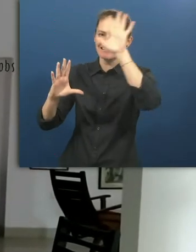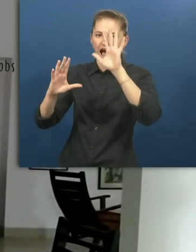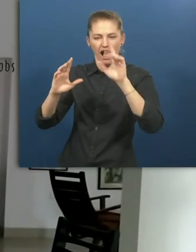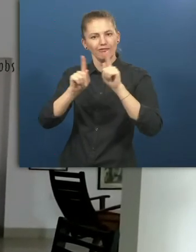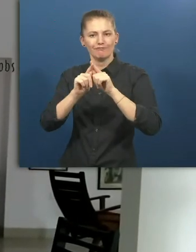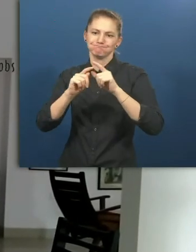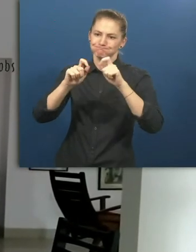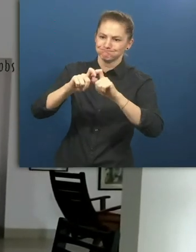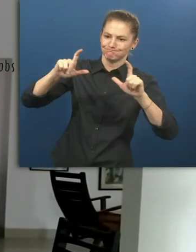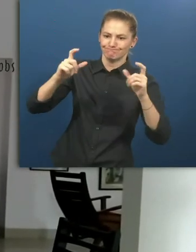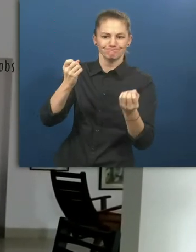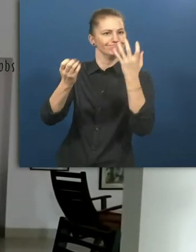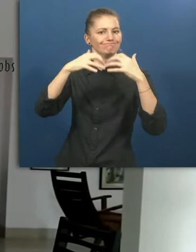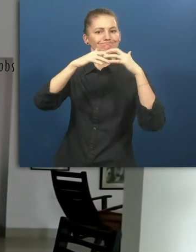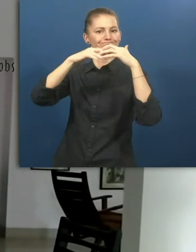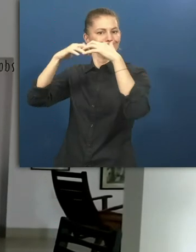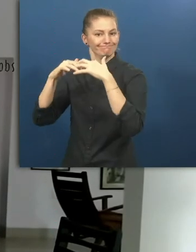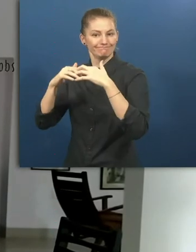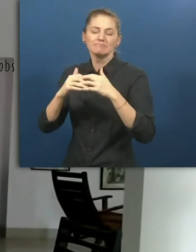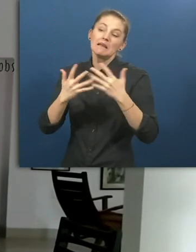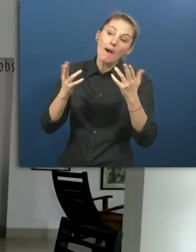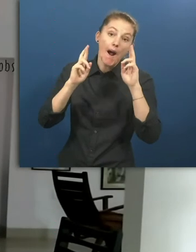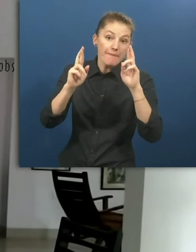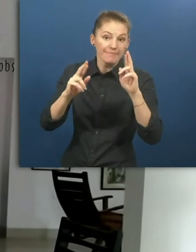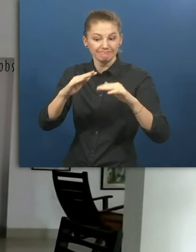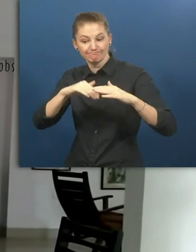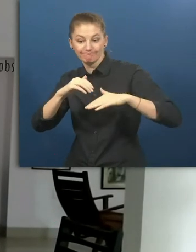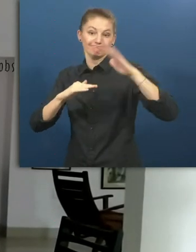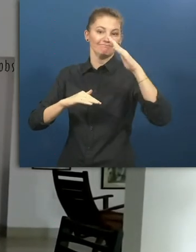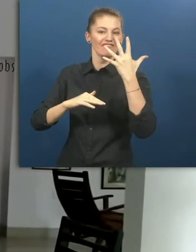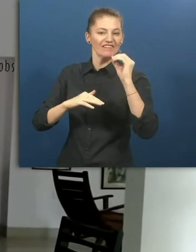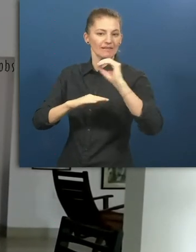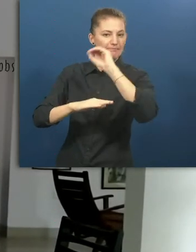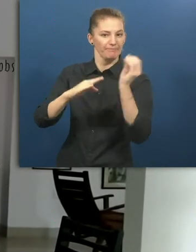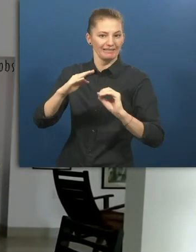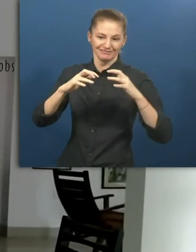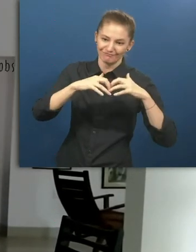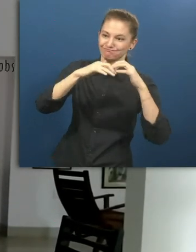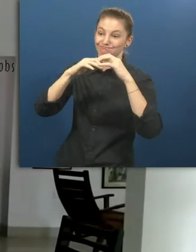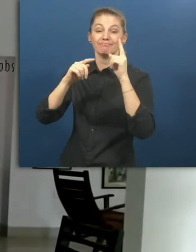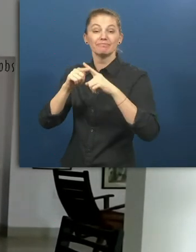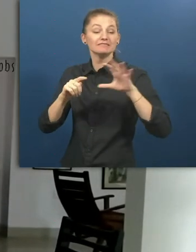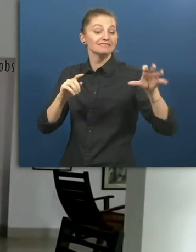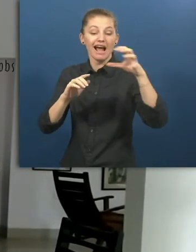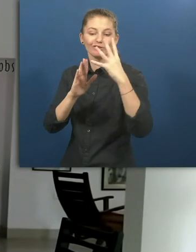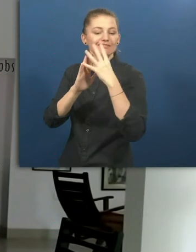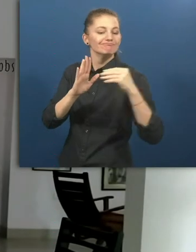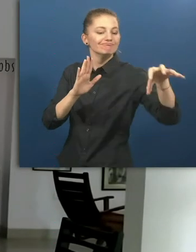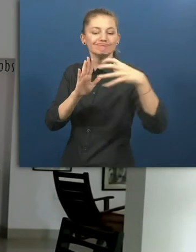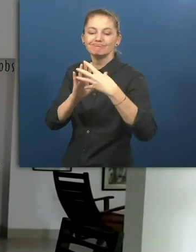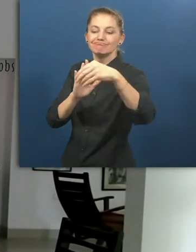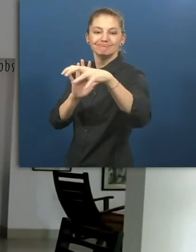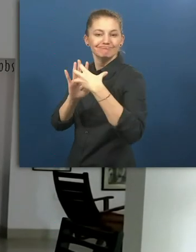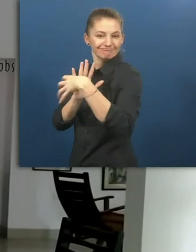to scale to all states of India, touch at least 50% of the educational institutions and